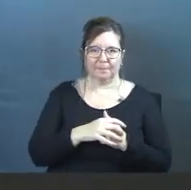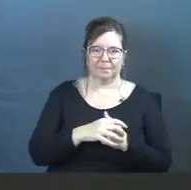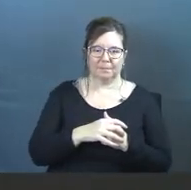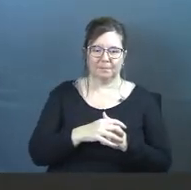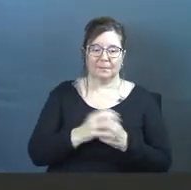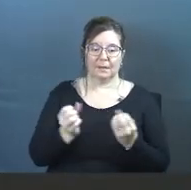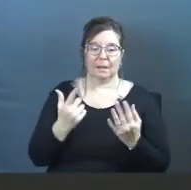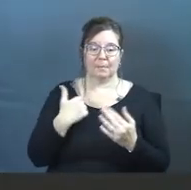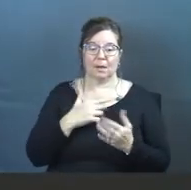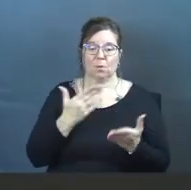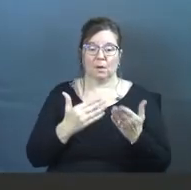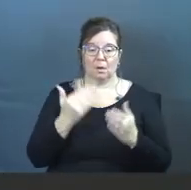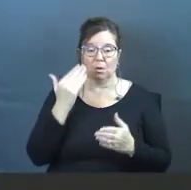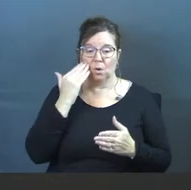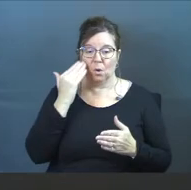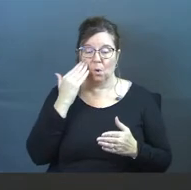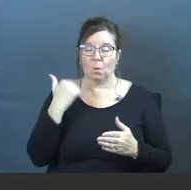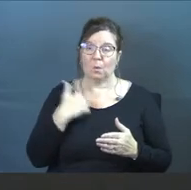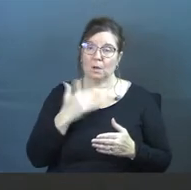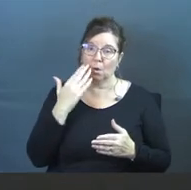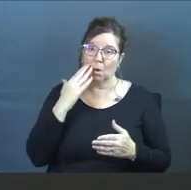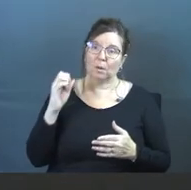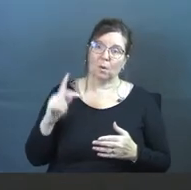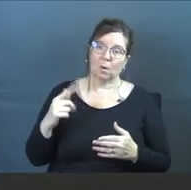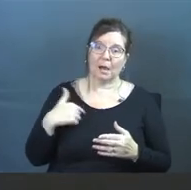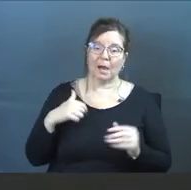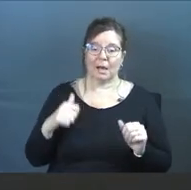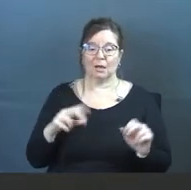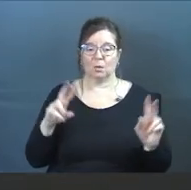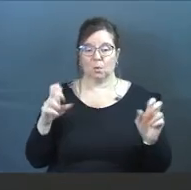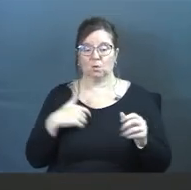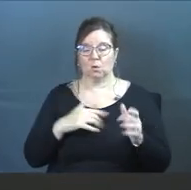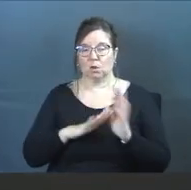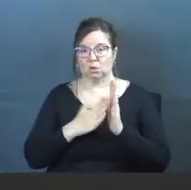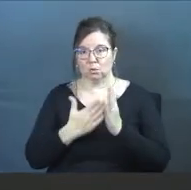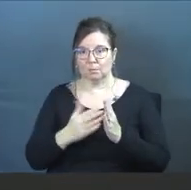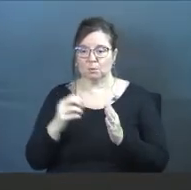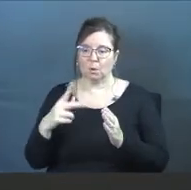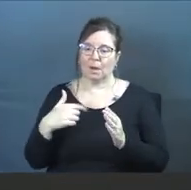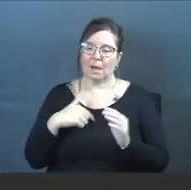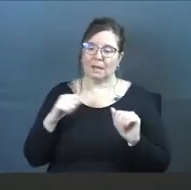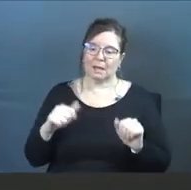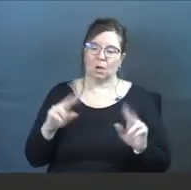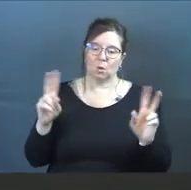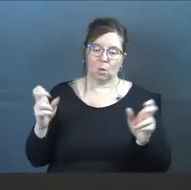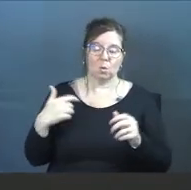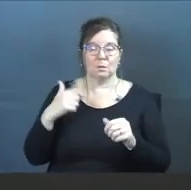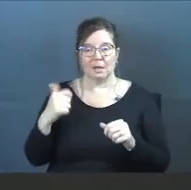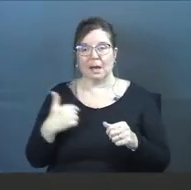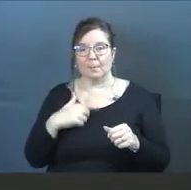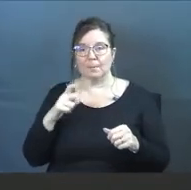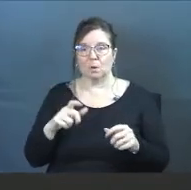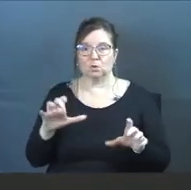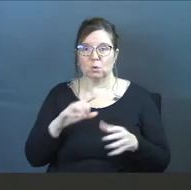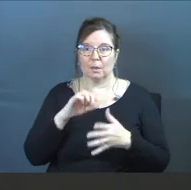Man, how many of us have maybe, we know, we know like, okay, I can quote to you the scripture. Okay, I can quote to you. Yeah, I'm supposed to do this, supposed